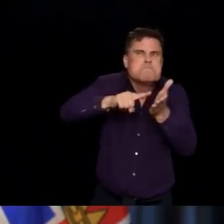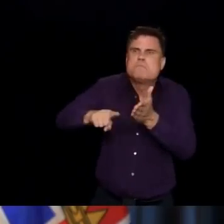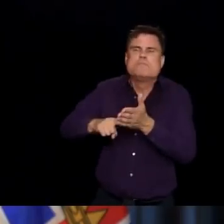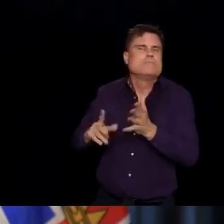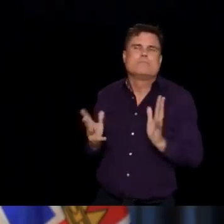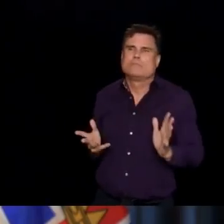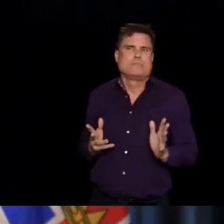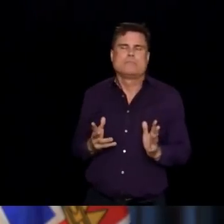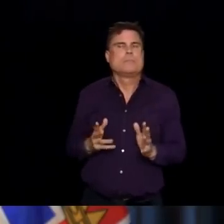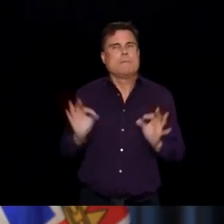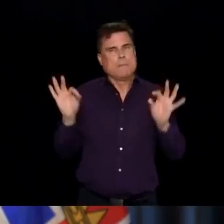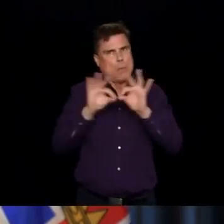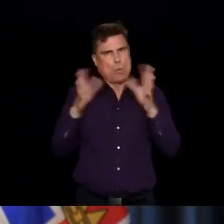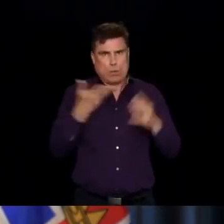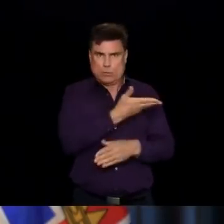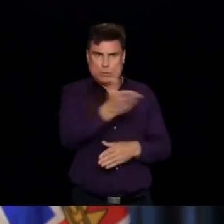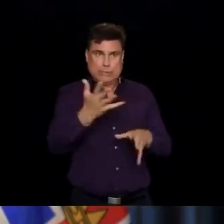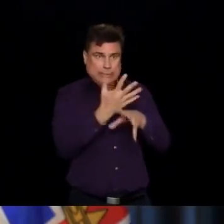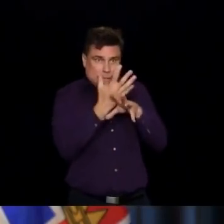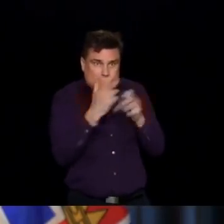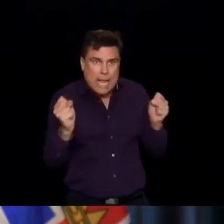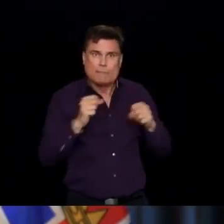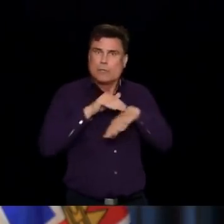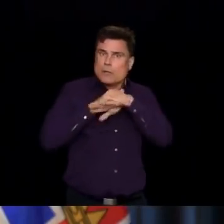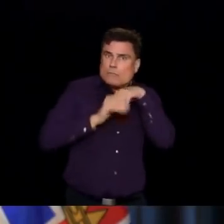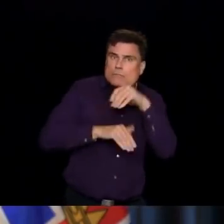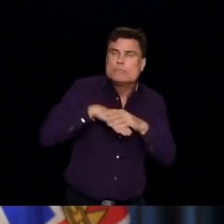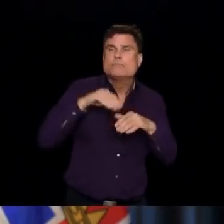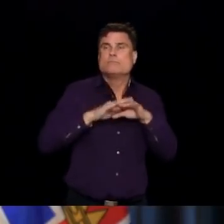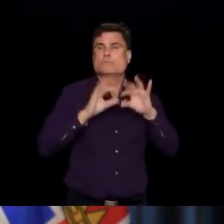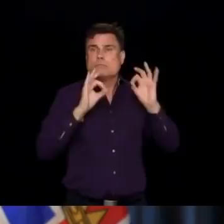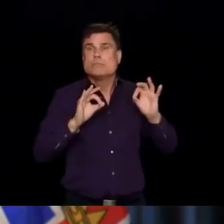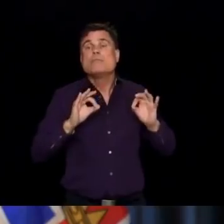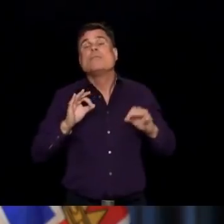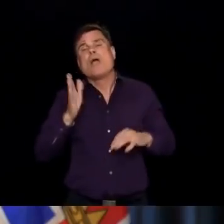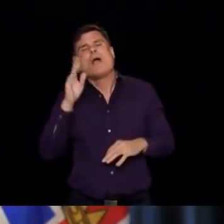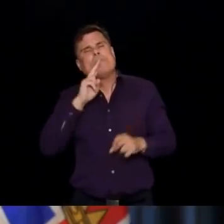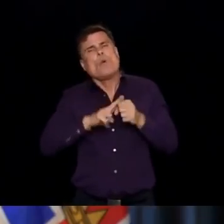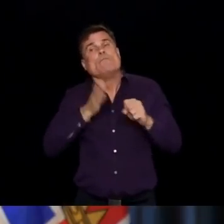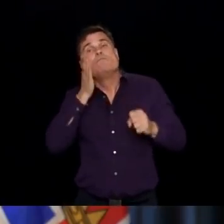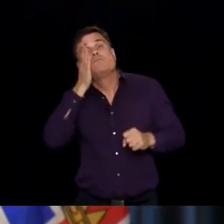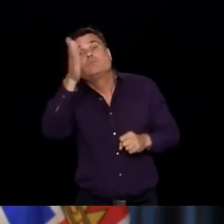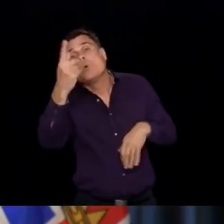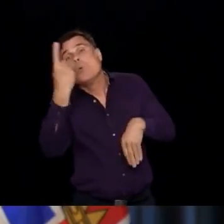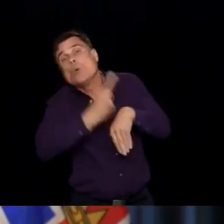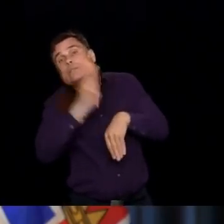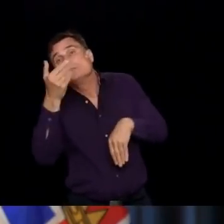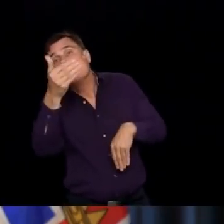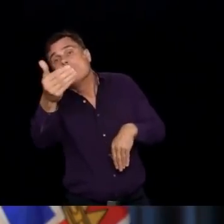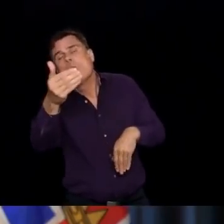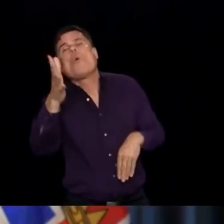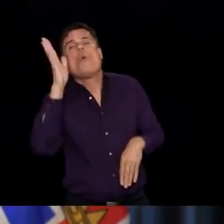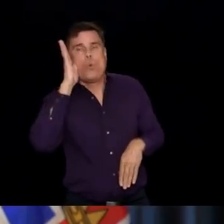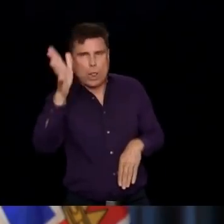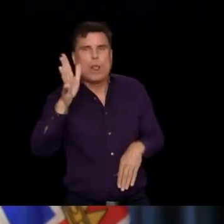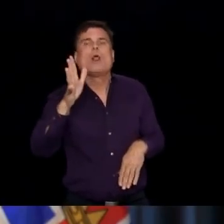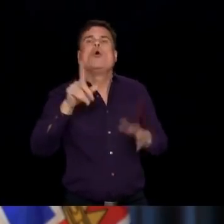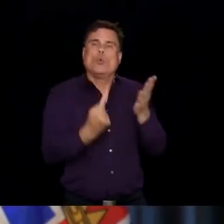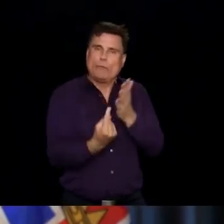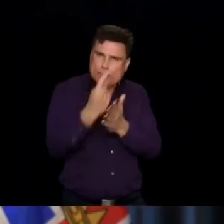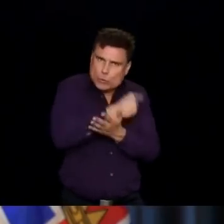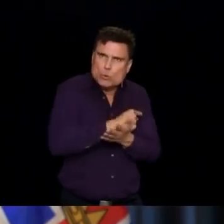that is very positive. So, you know, there are going to be reviews, of course, of our COVID-19 response, of all of our COVID-19